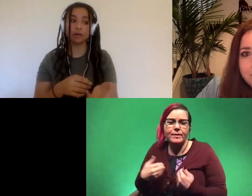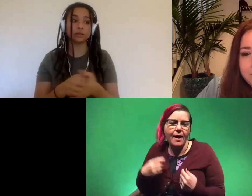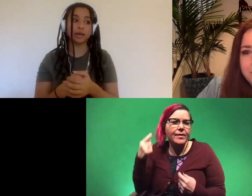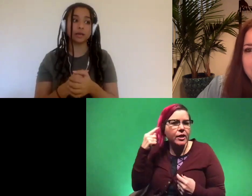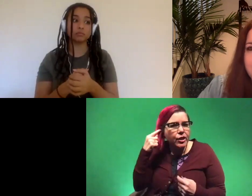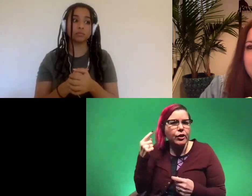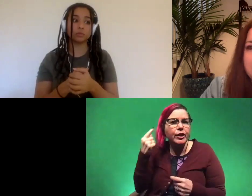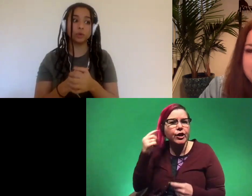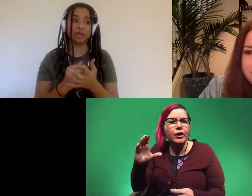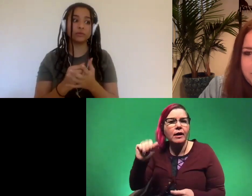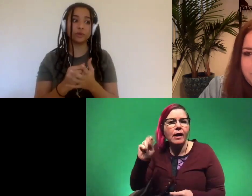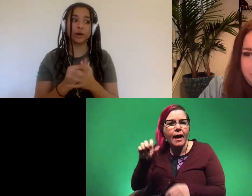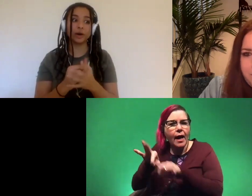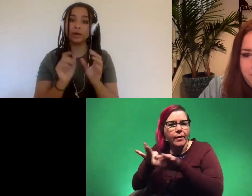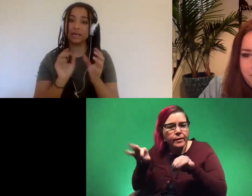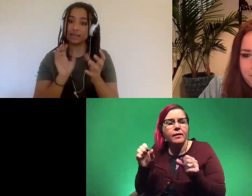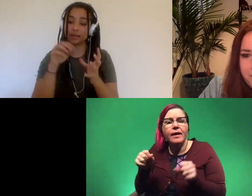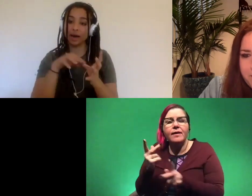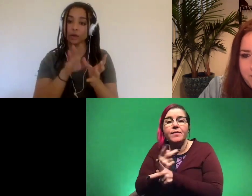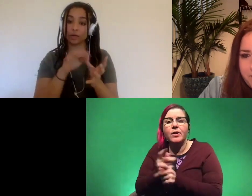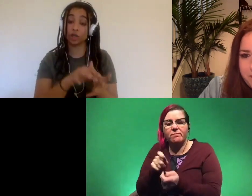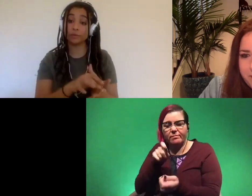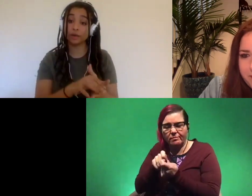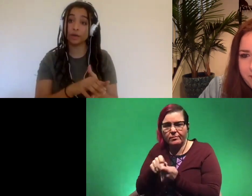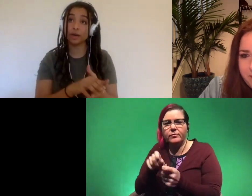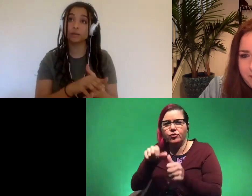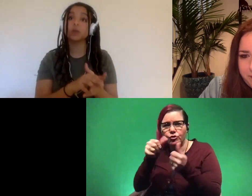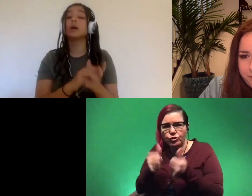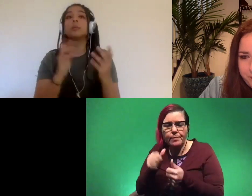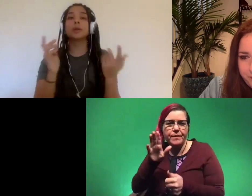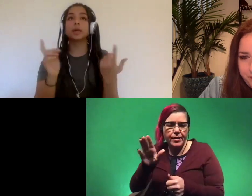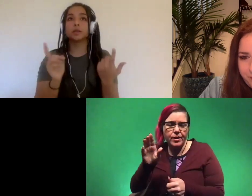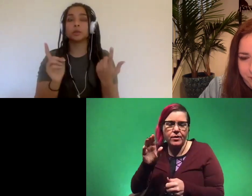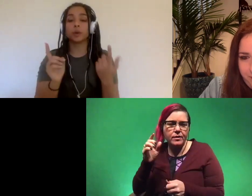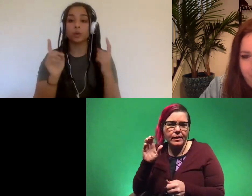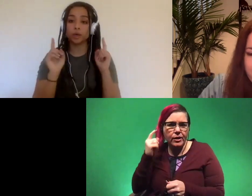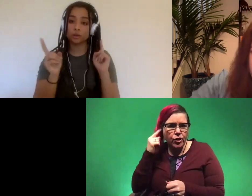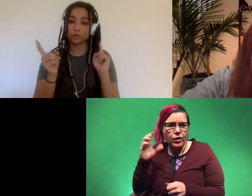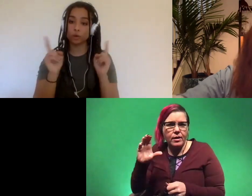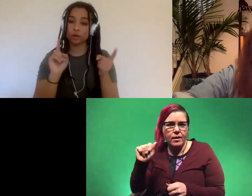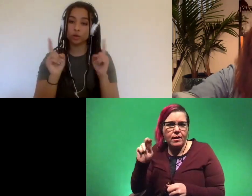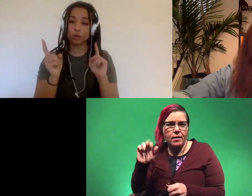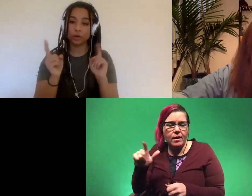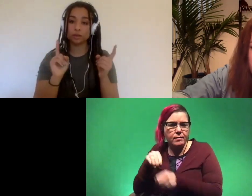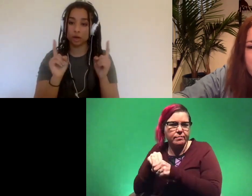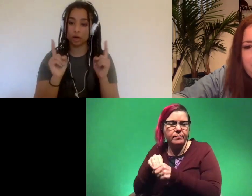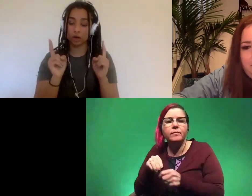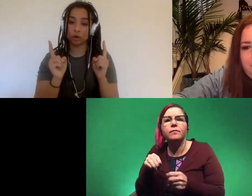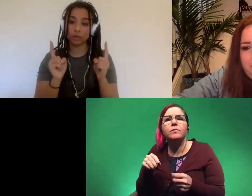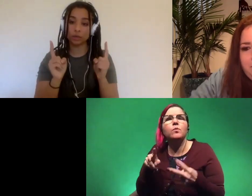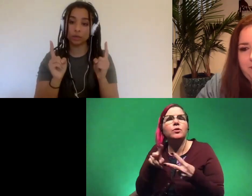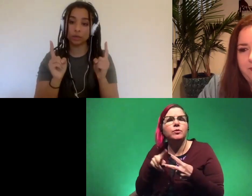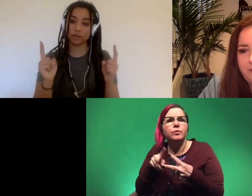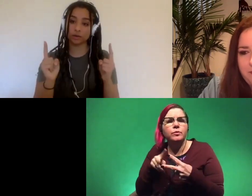canals and we can even figure out exactly how like the shape of the ear canals are but think of it this way what is the what are the two things that are